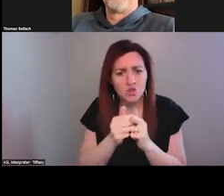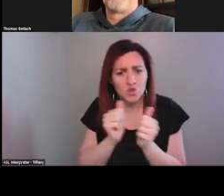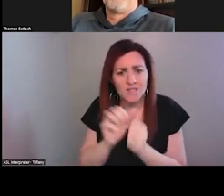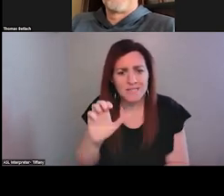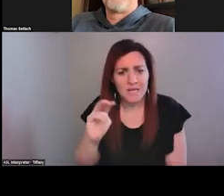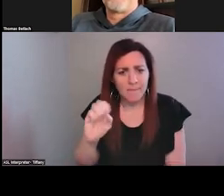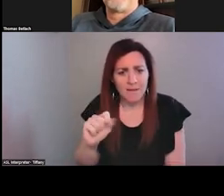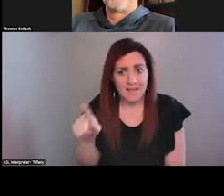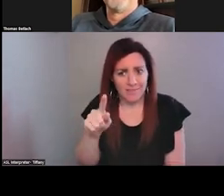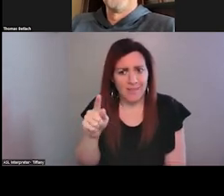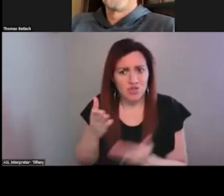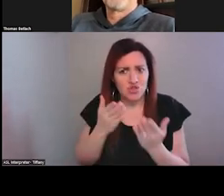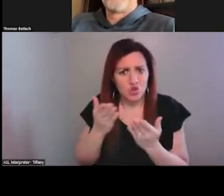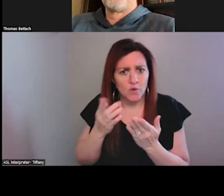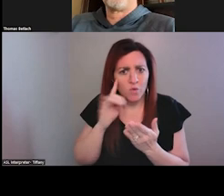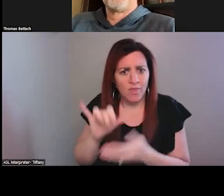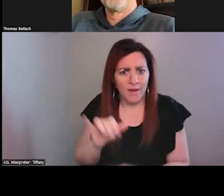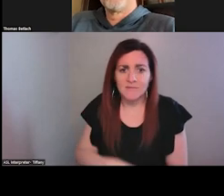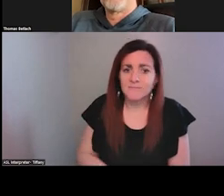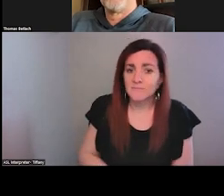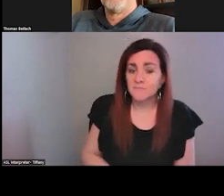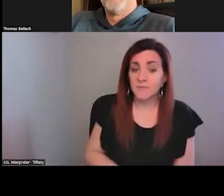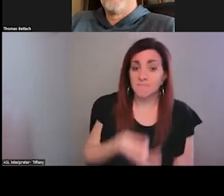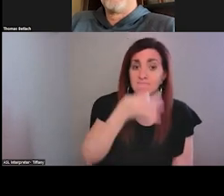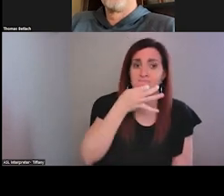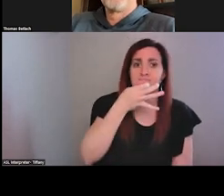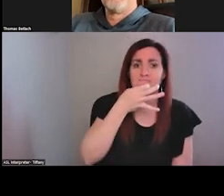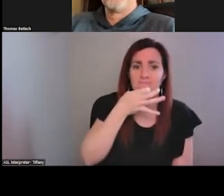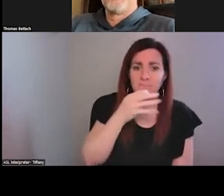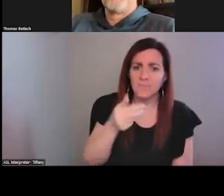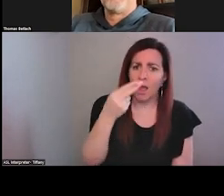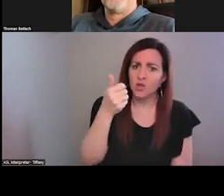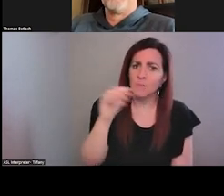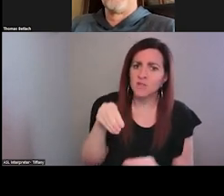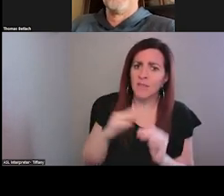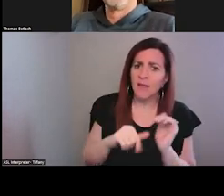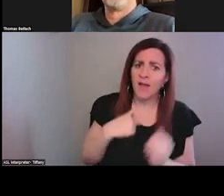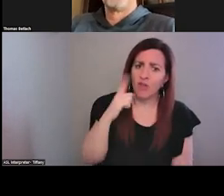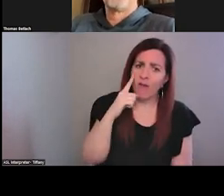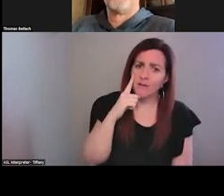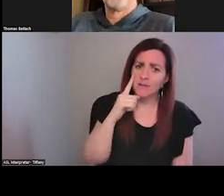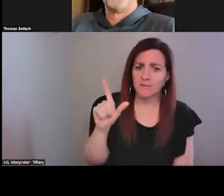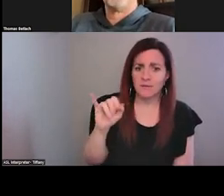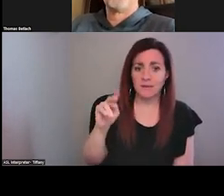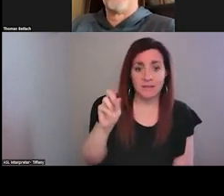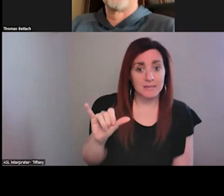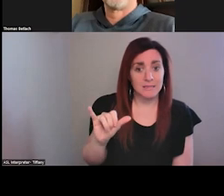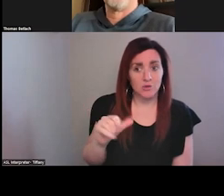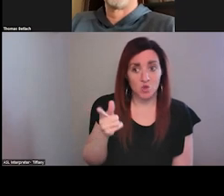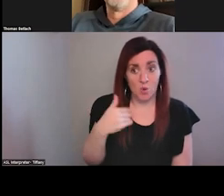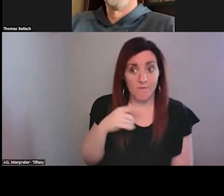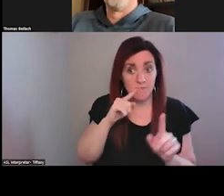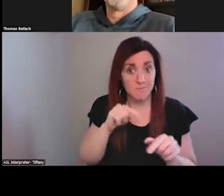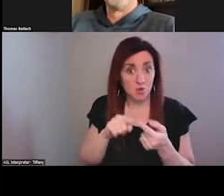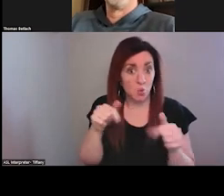they certainly serve in that capacity. Subject matter expertise, it's actually a higher percentage than I thought. And so Lindsay, I'm not sure if you have any responses